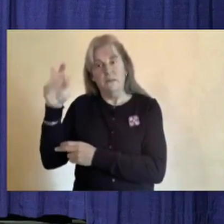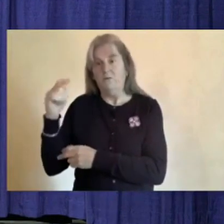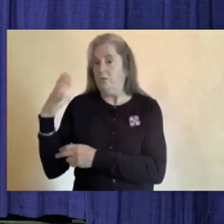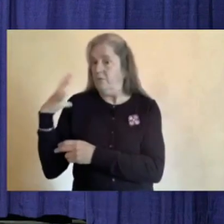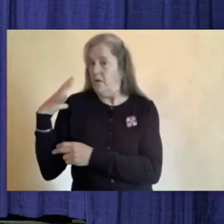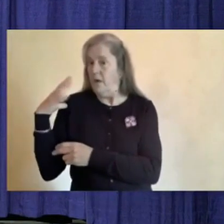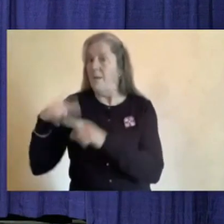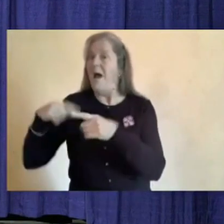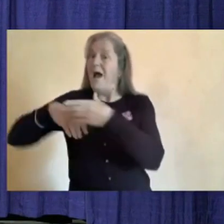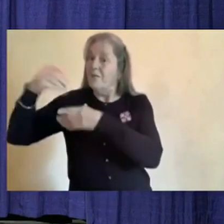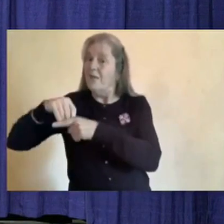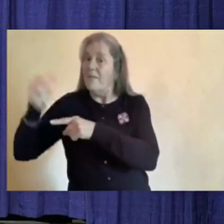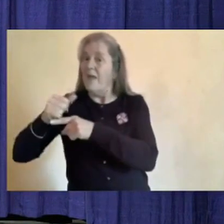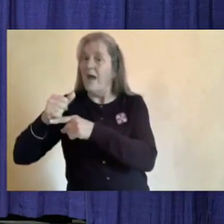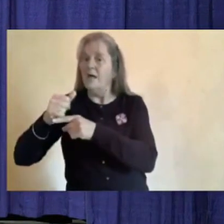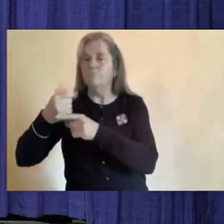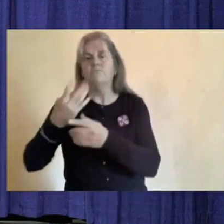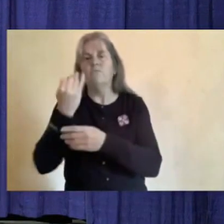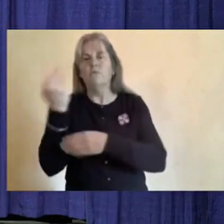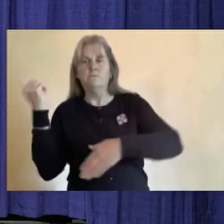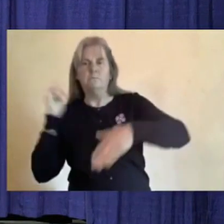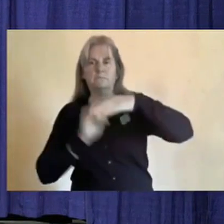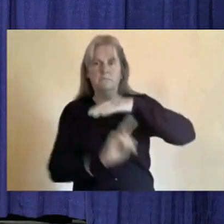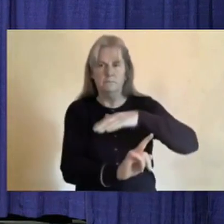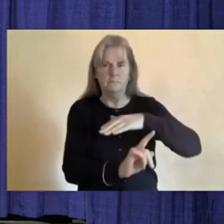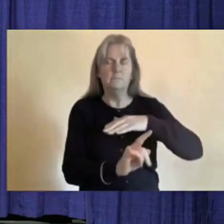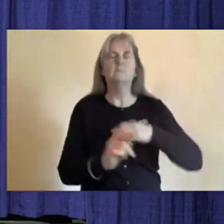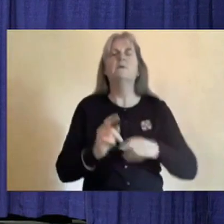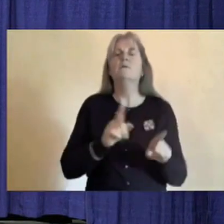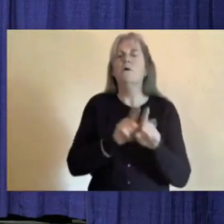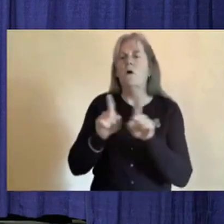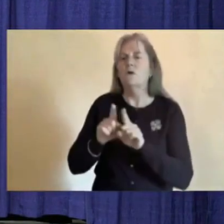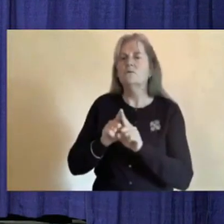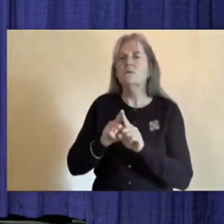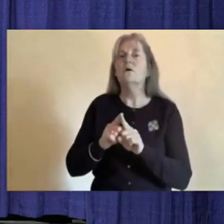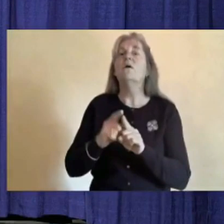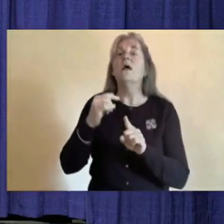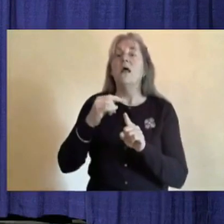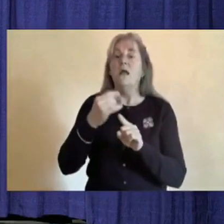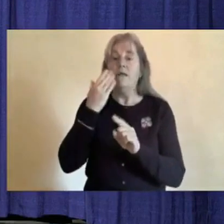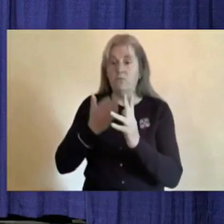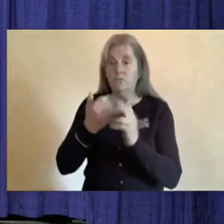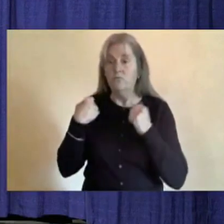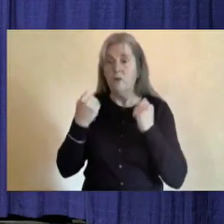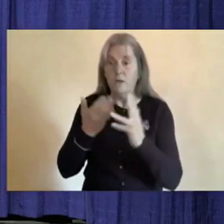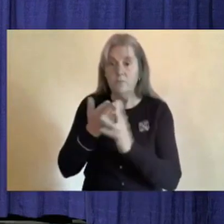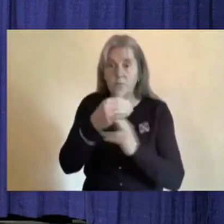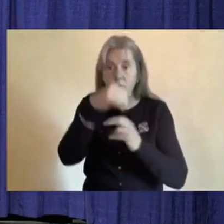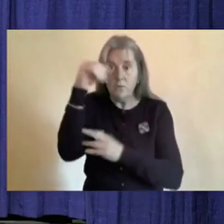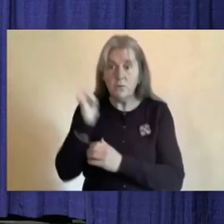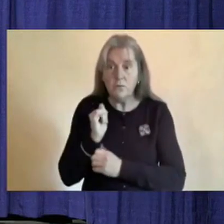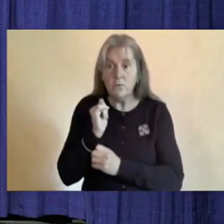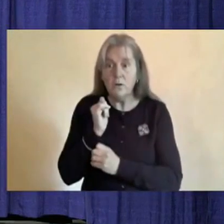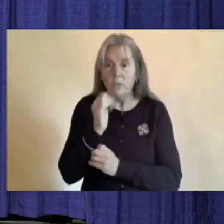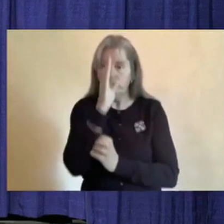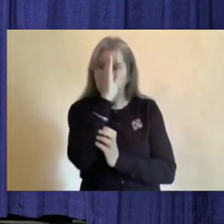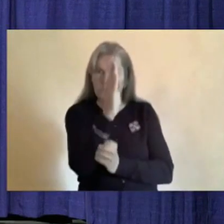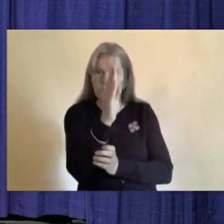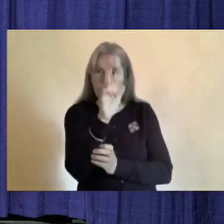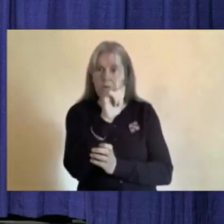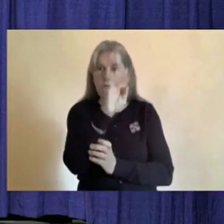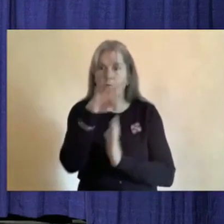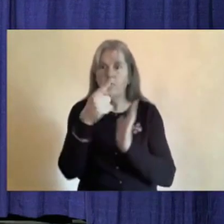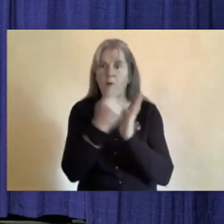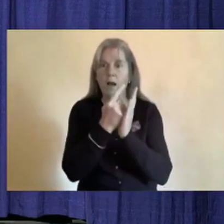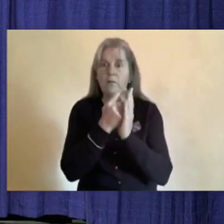so within 24 hours and to stay on a designated travel route and not to enter into our communities.